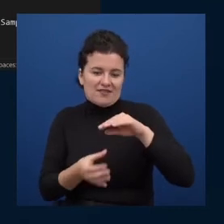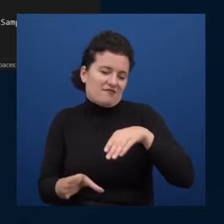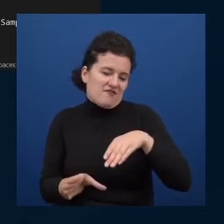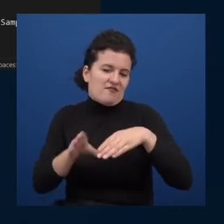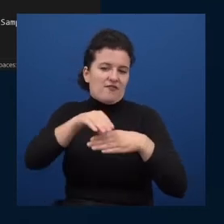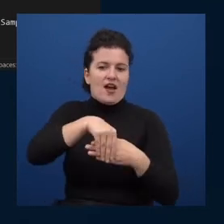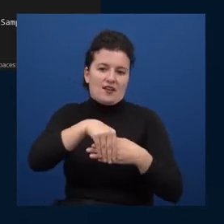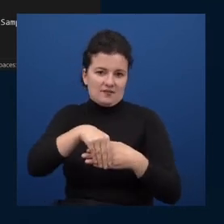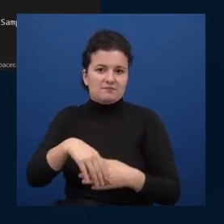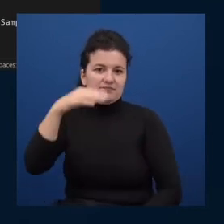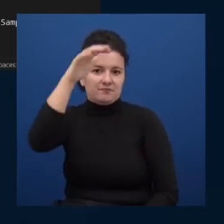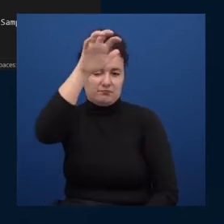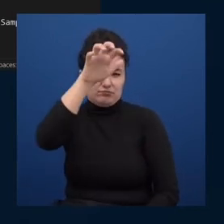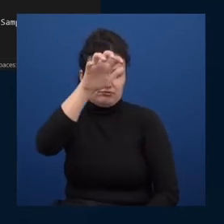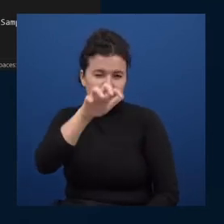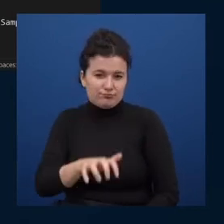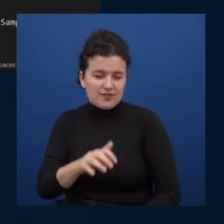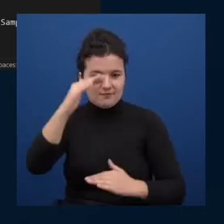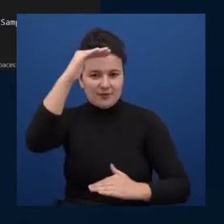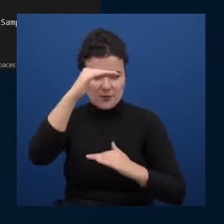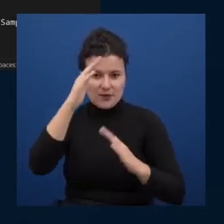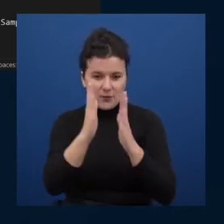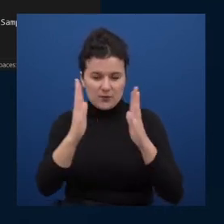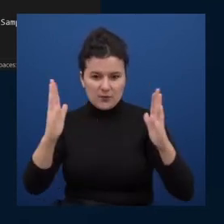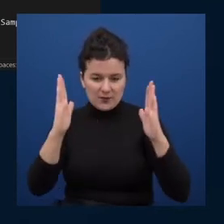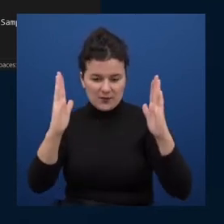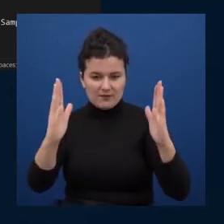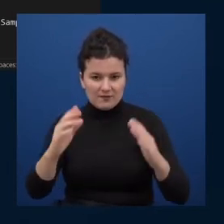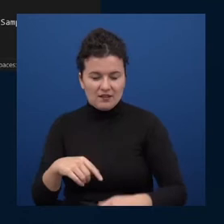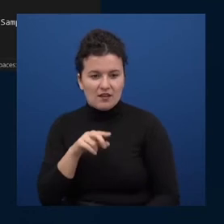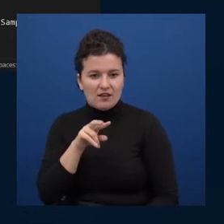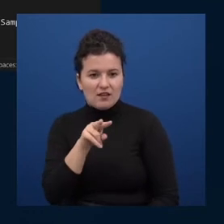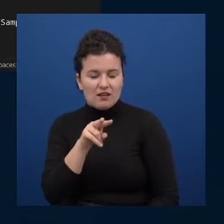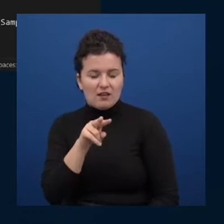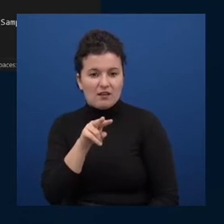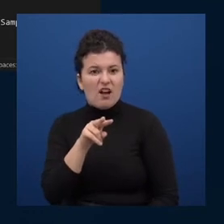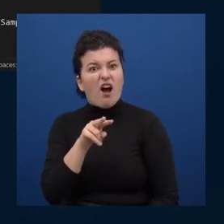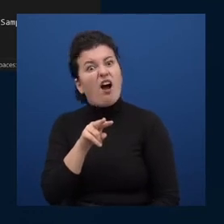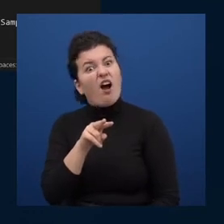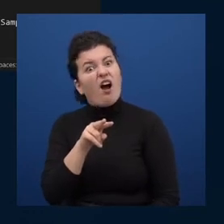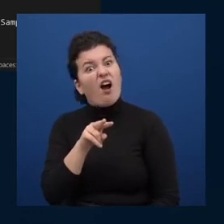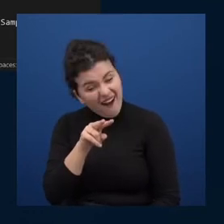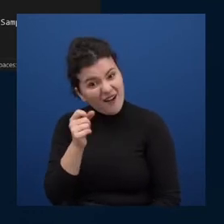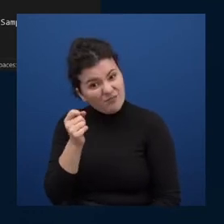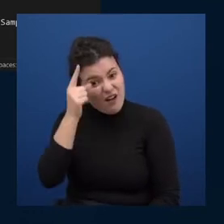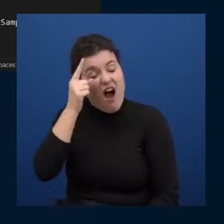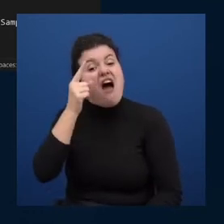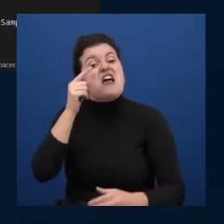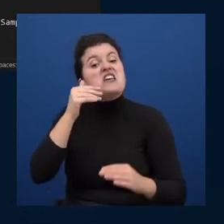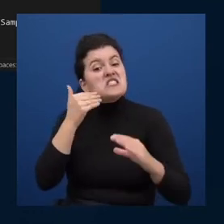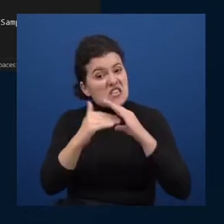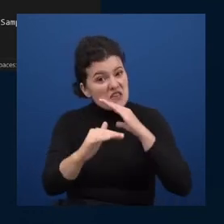small thing to see but it's one of those moments where you go huh i guess that is how it works right